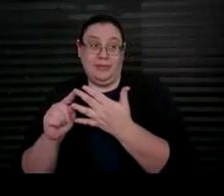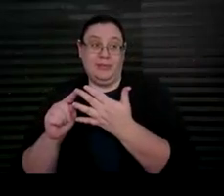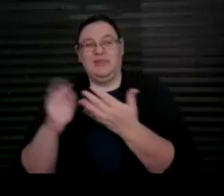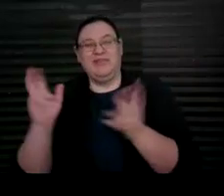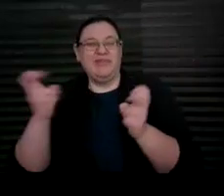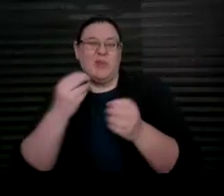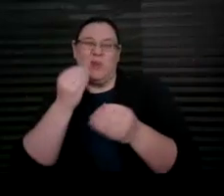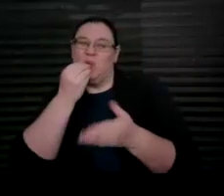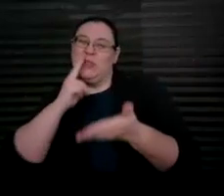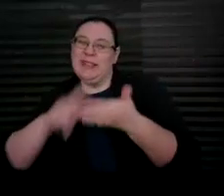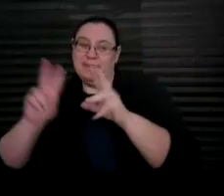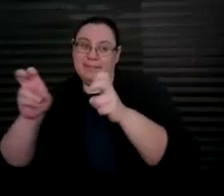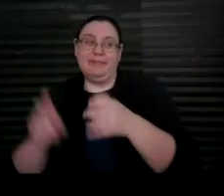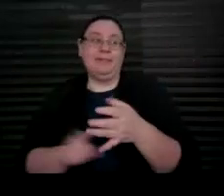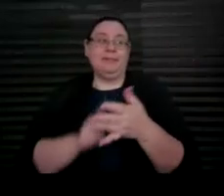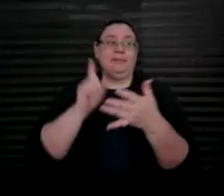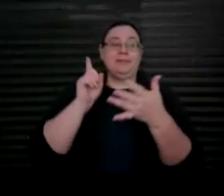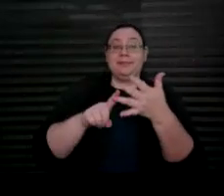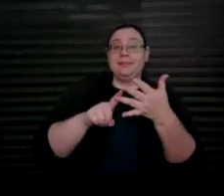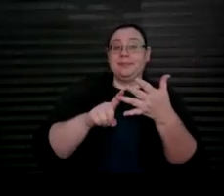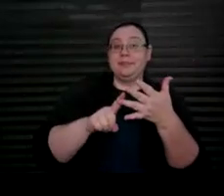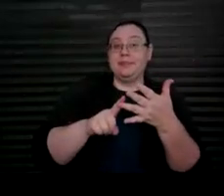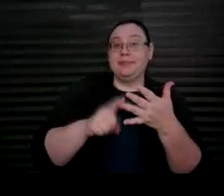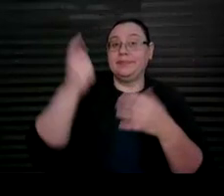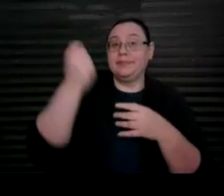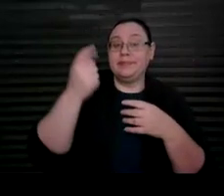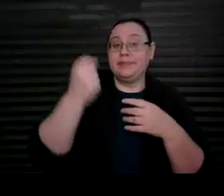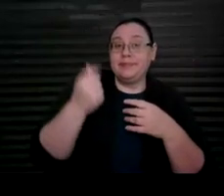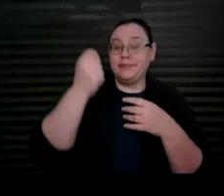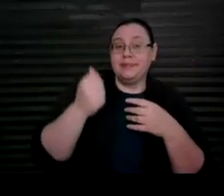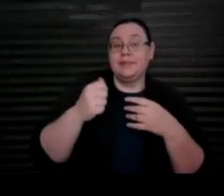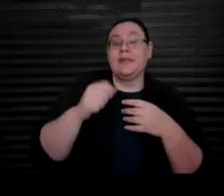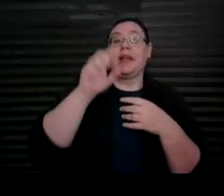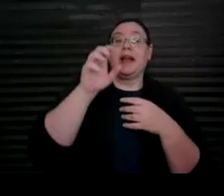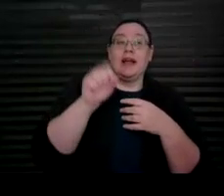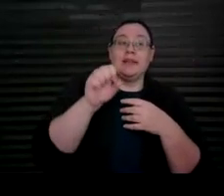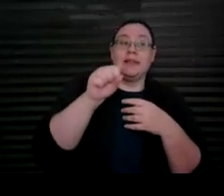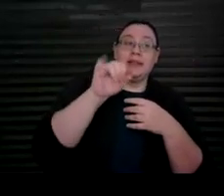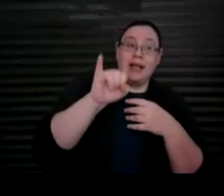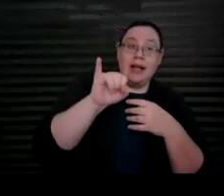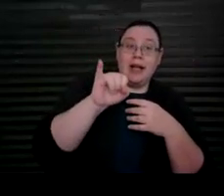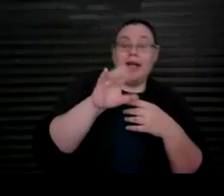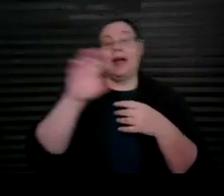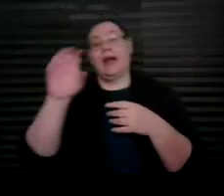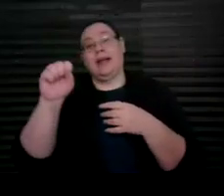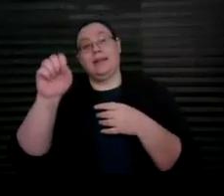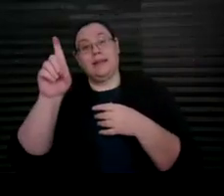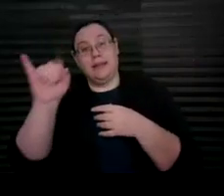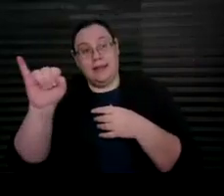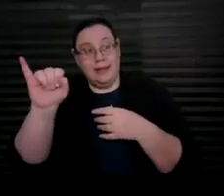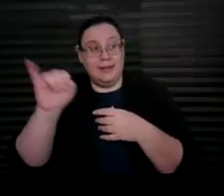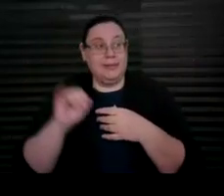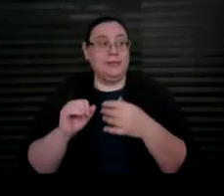Benefits • Social Security and Disability Insurance, or SSDI •